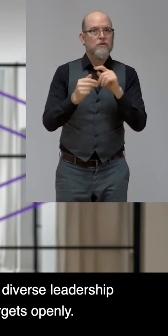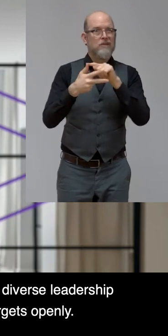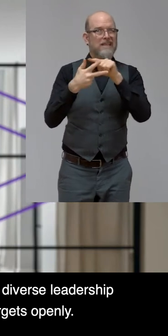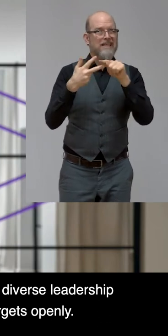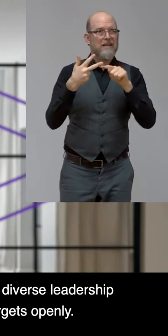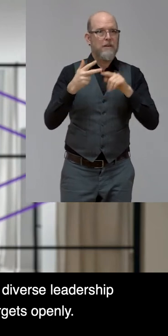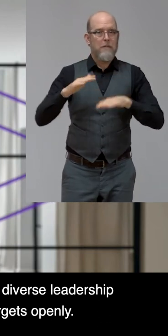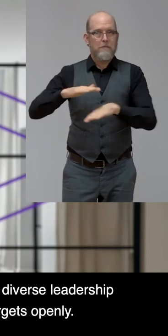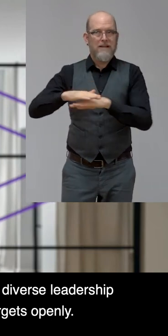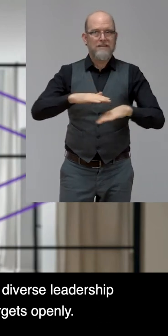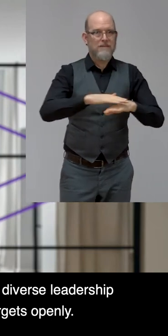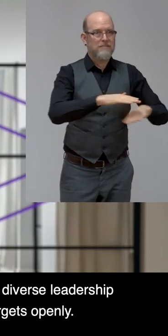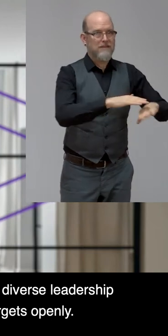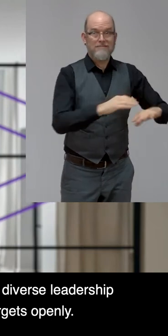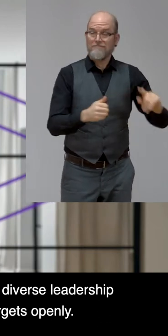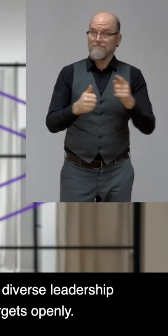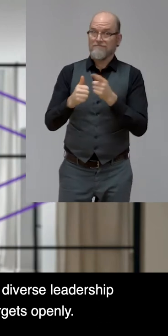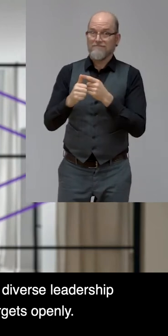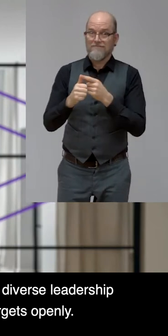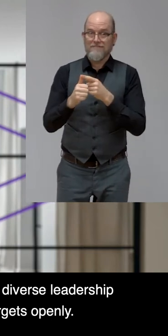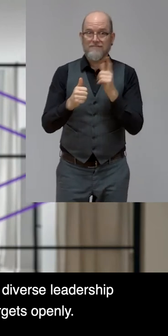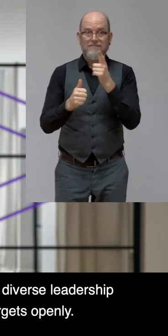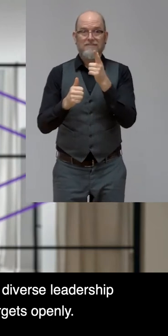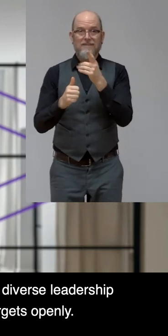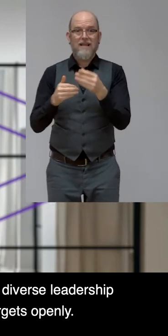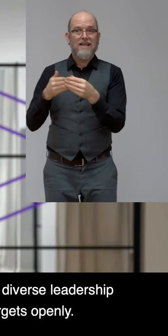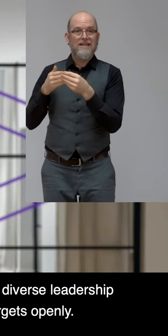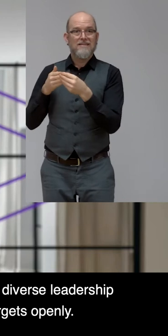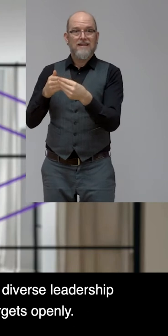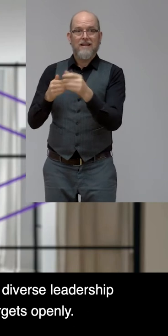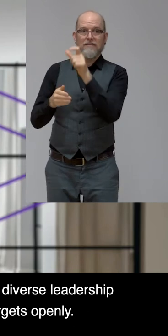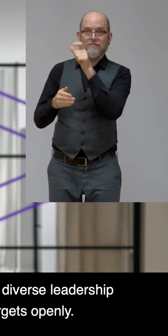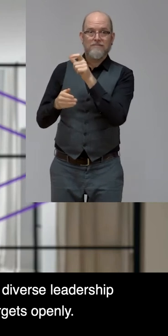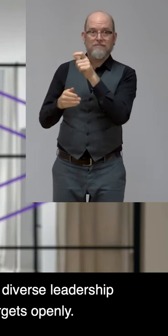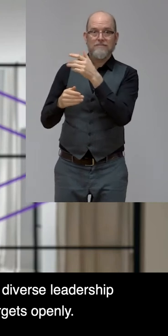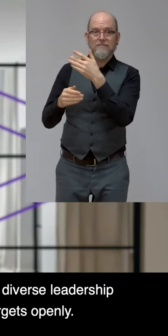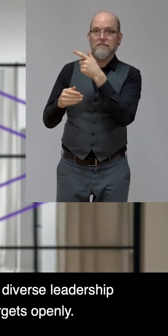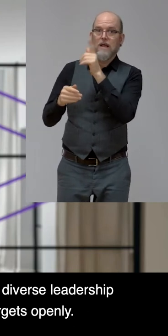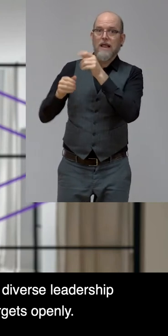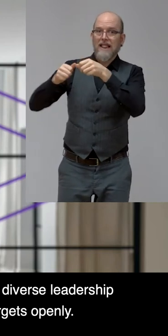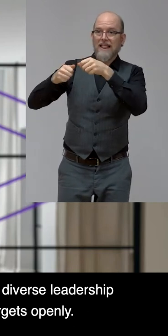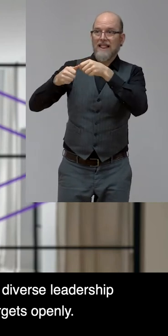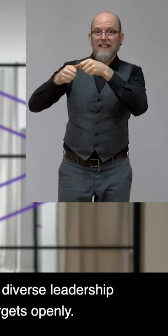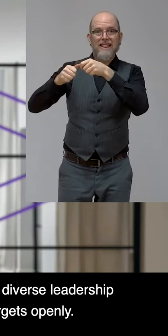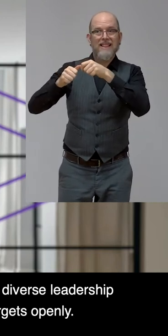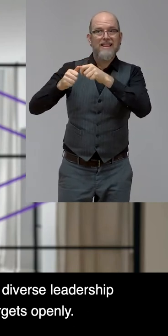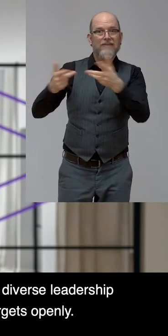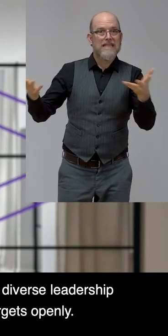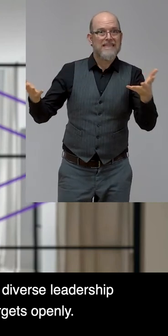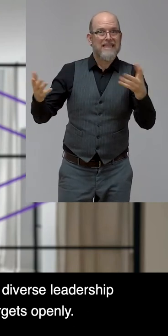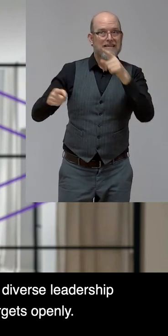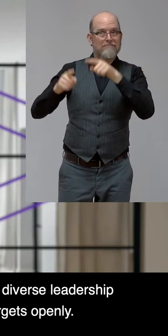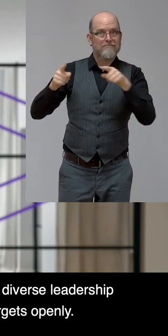first is bold leadership. It's a diverse leadership team that sets, shares, measures